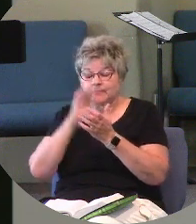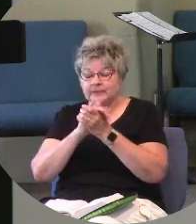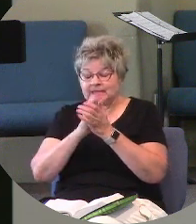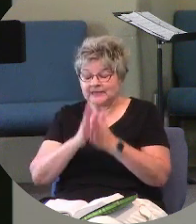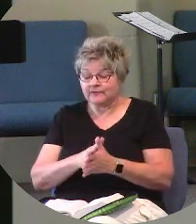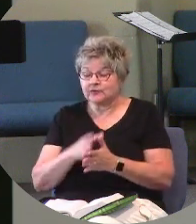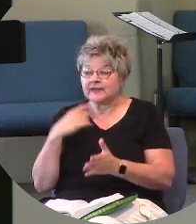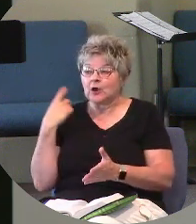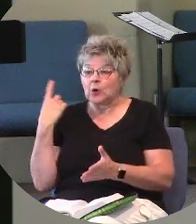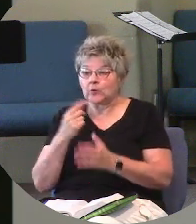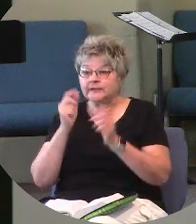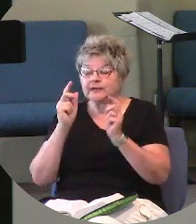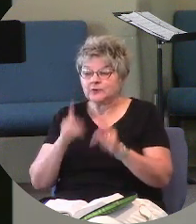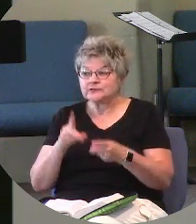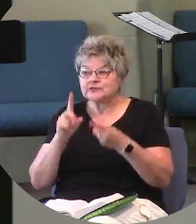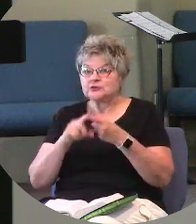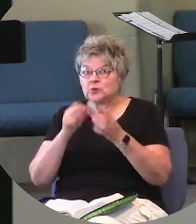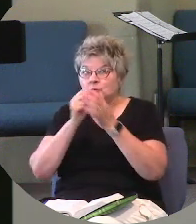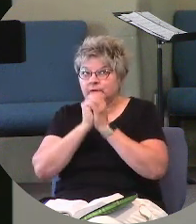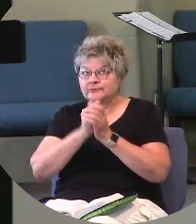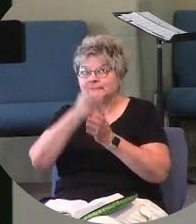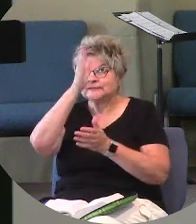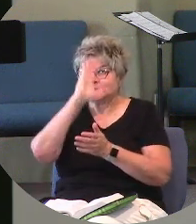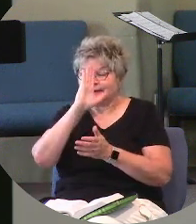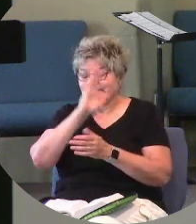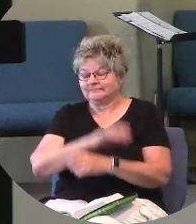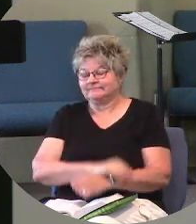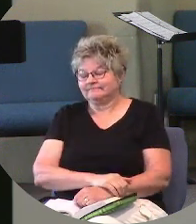only person to worship is God.